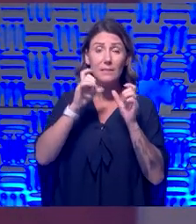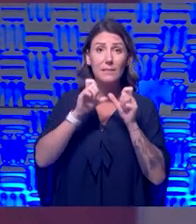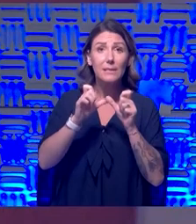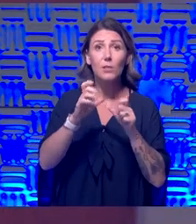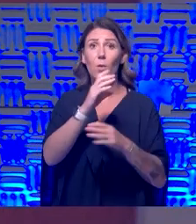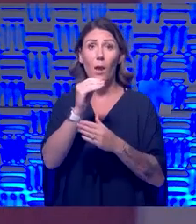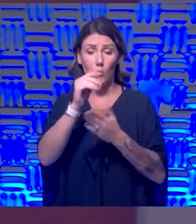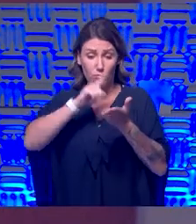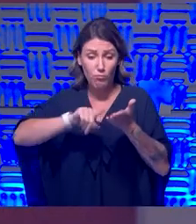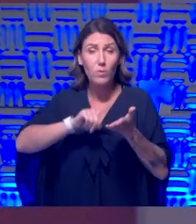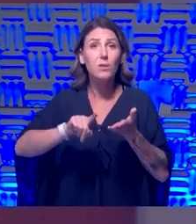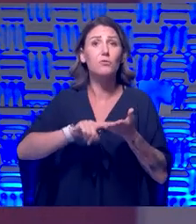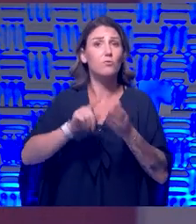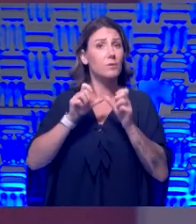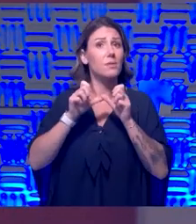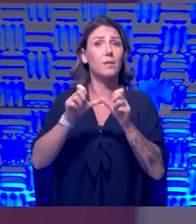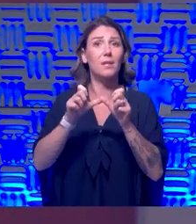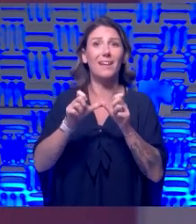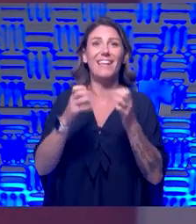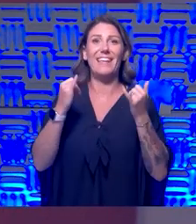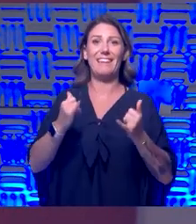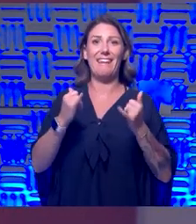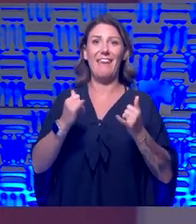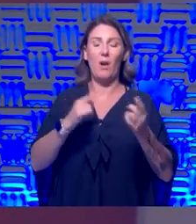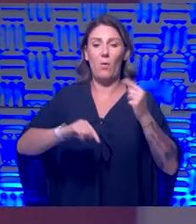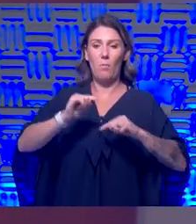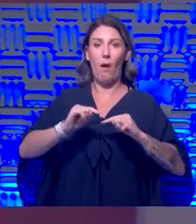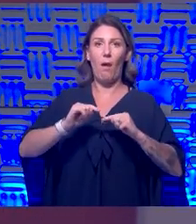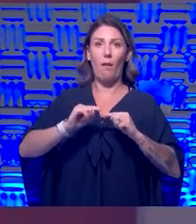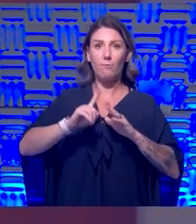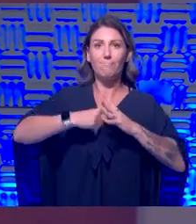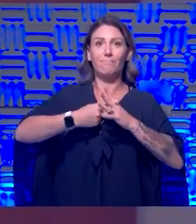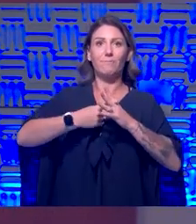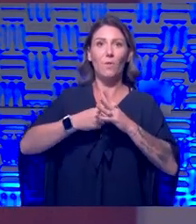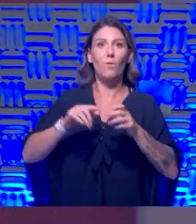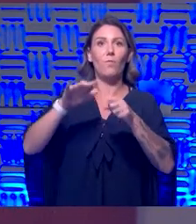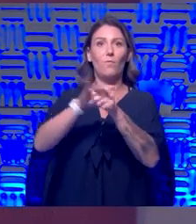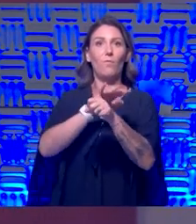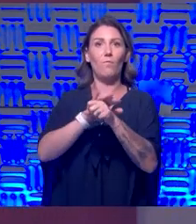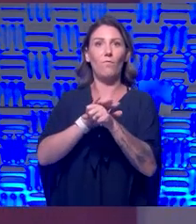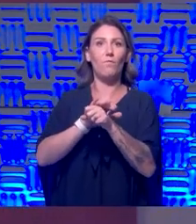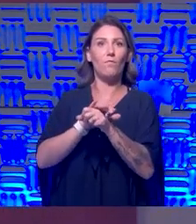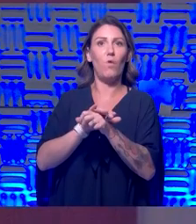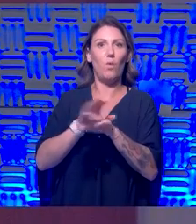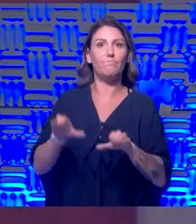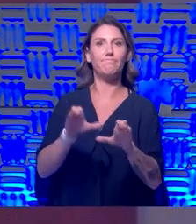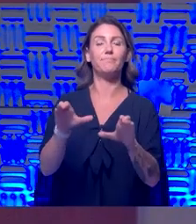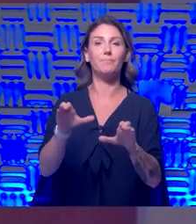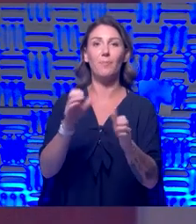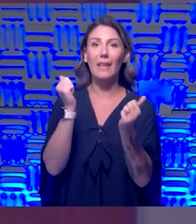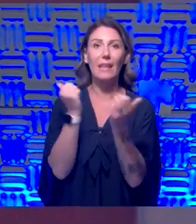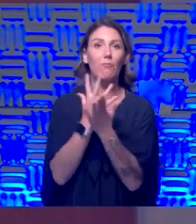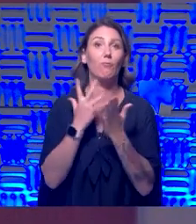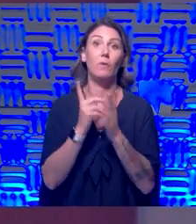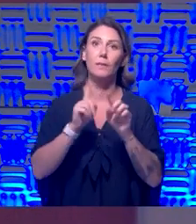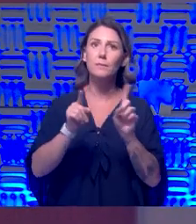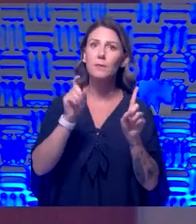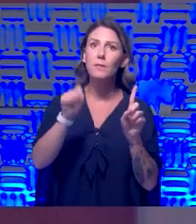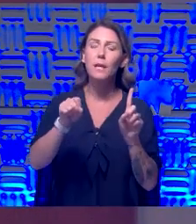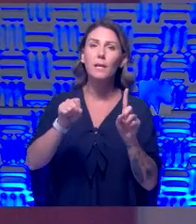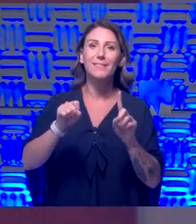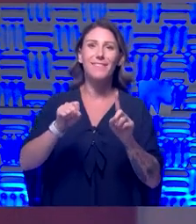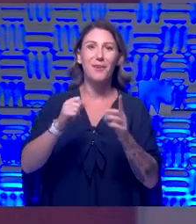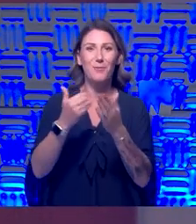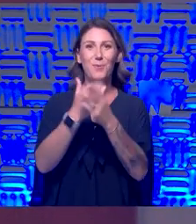we're really, um, really moving back to a full sort of productivity. Everything's different. You know, we have a whole new normal, um,